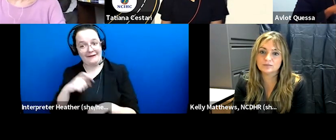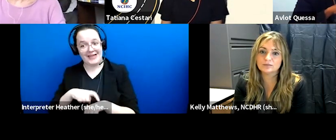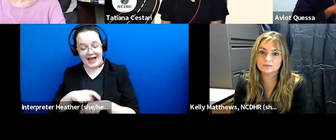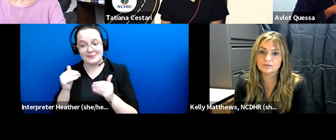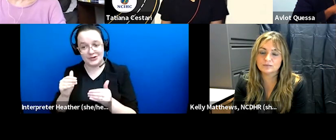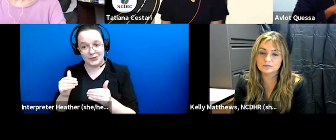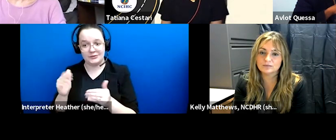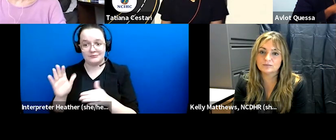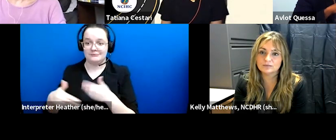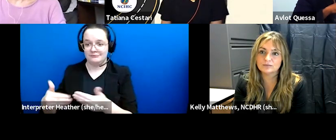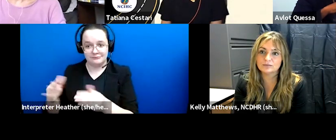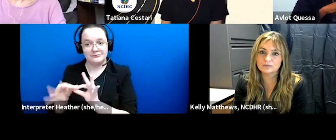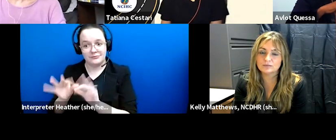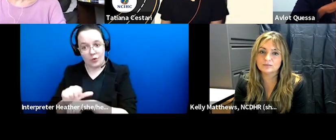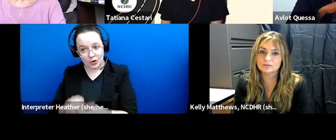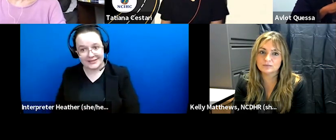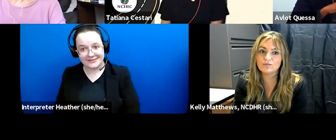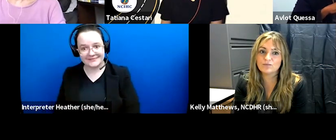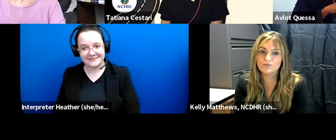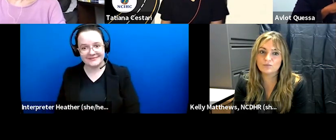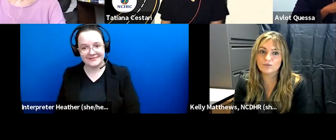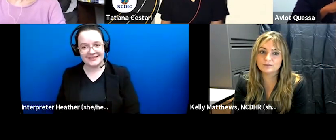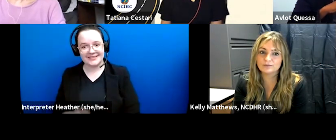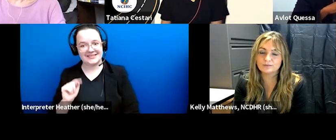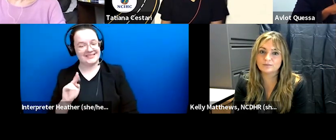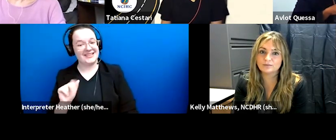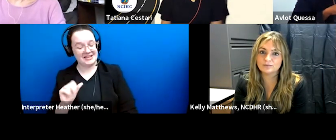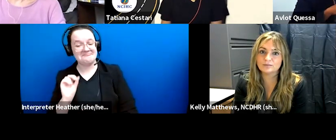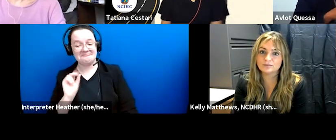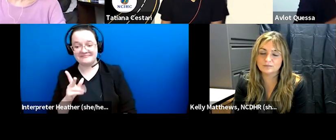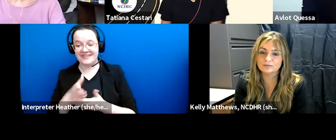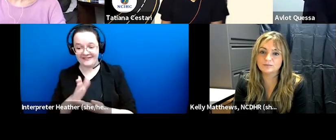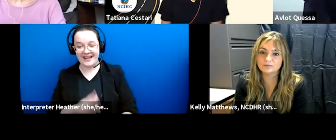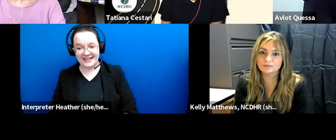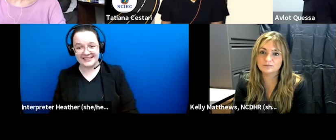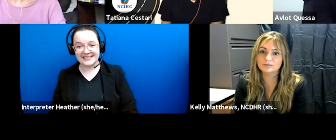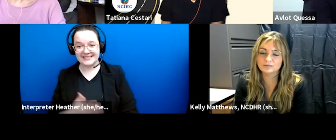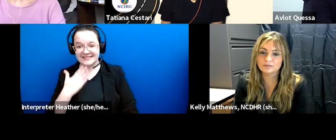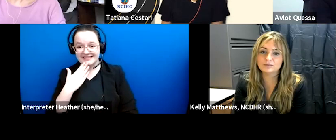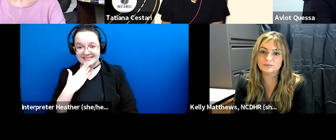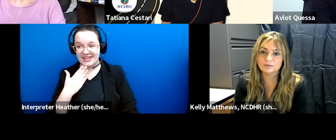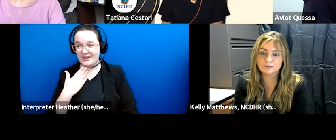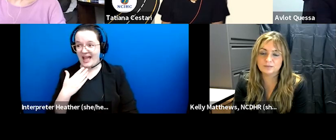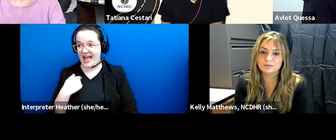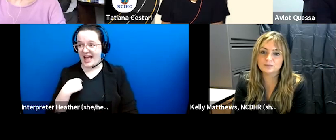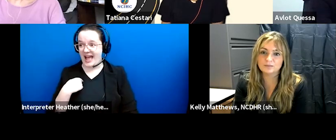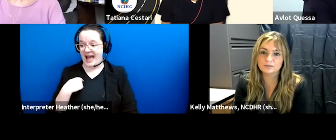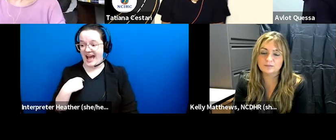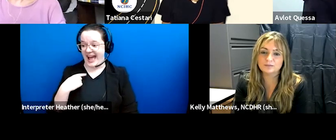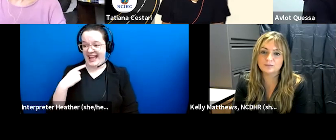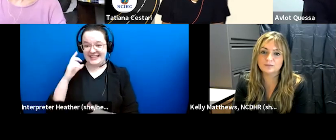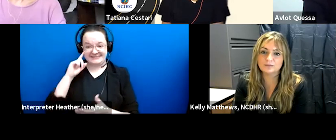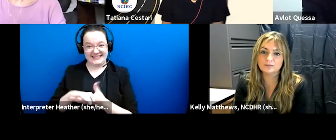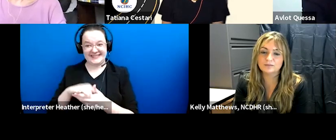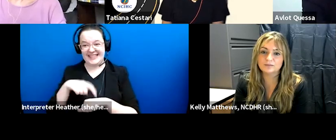um do the work all right thank you so much i don't believe yeah we don't have more time